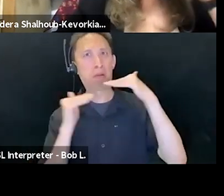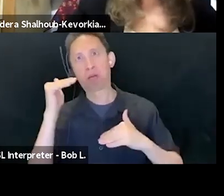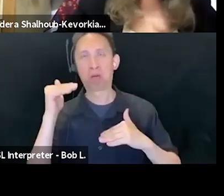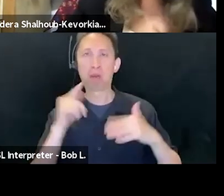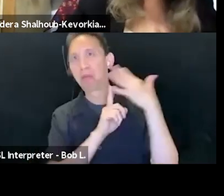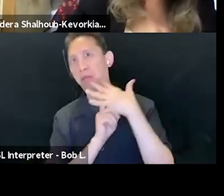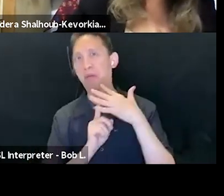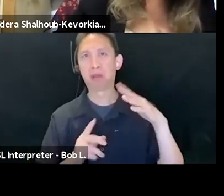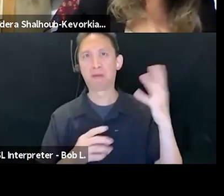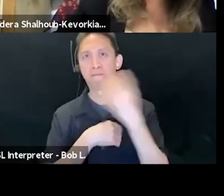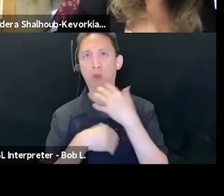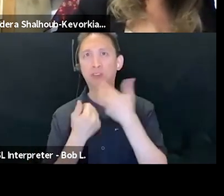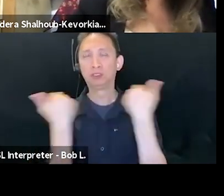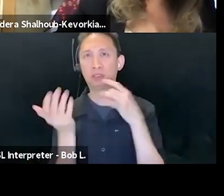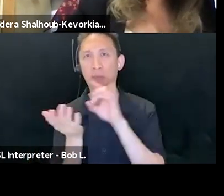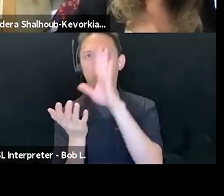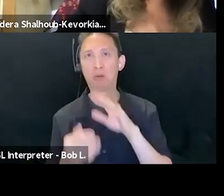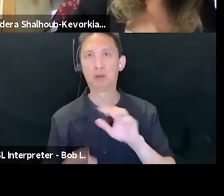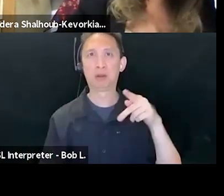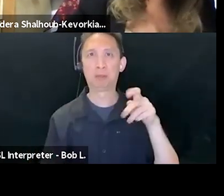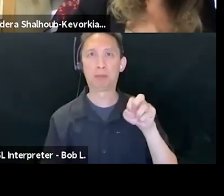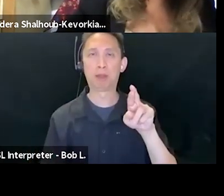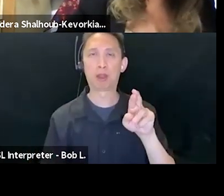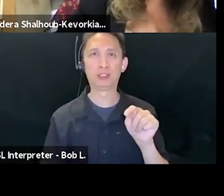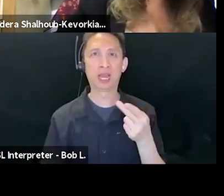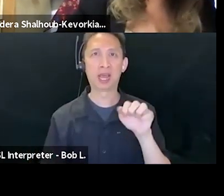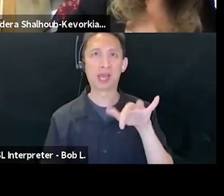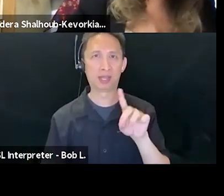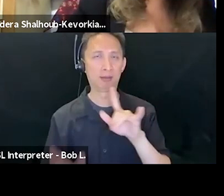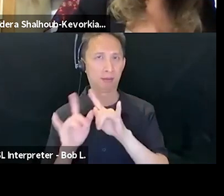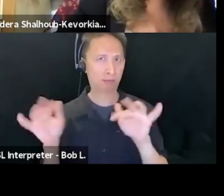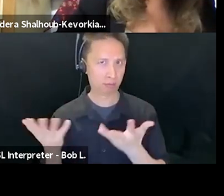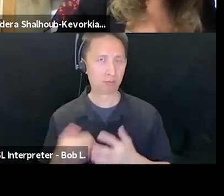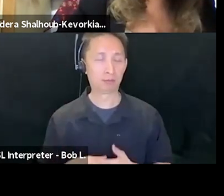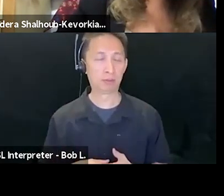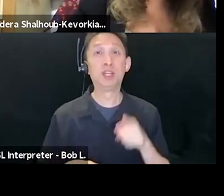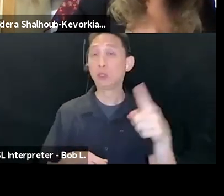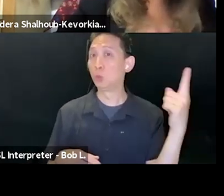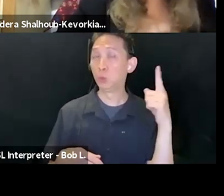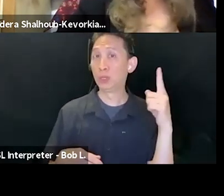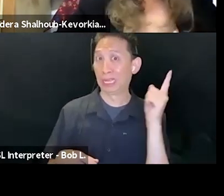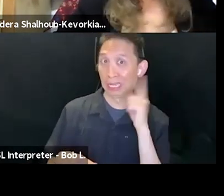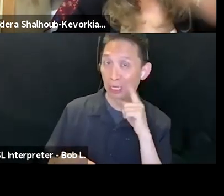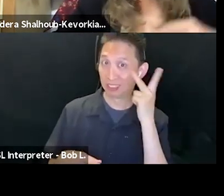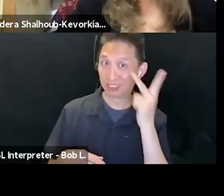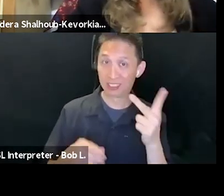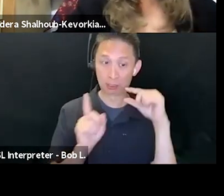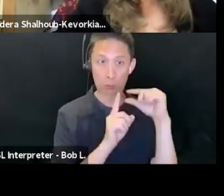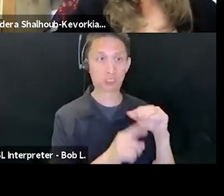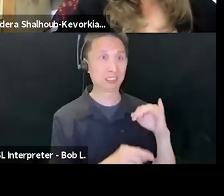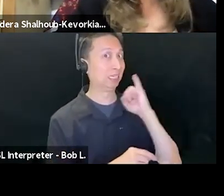what I want to think about is when we hear this expression, Israel-Palestine, we need to think about a contestation between